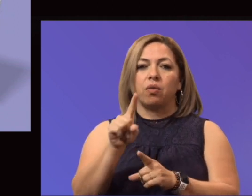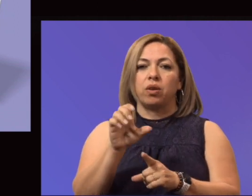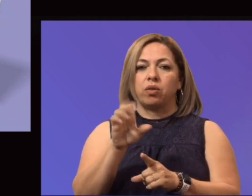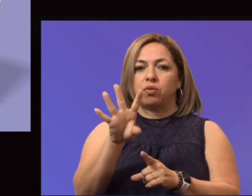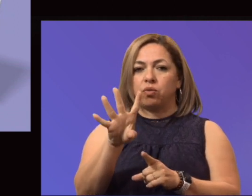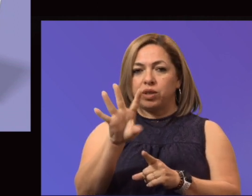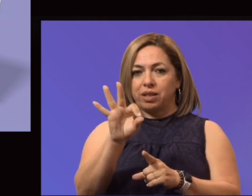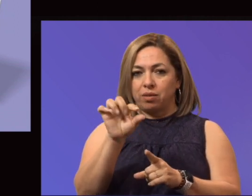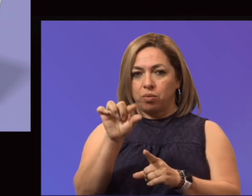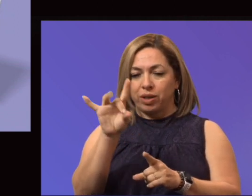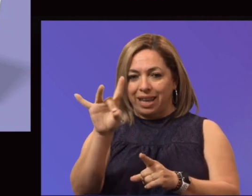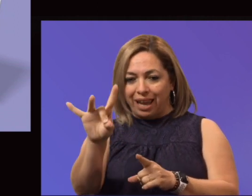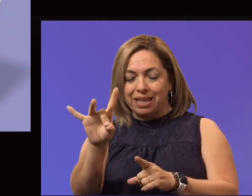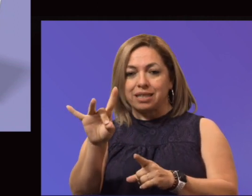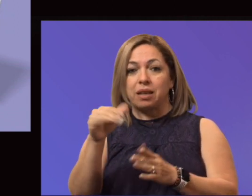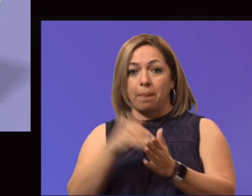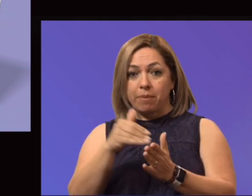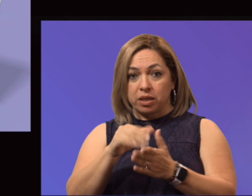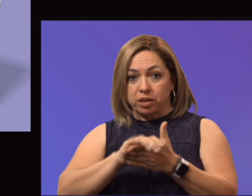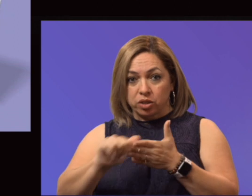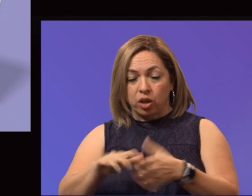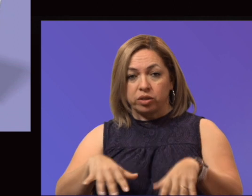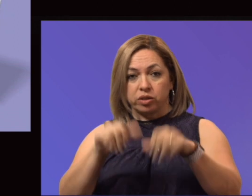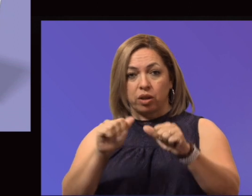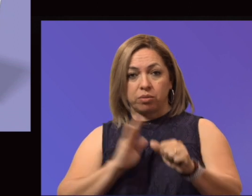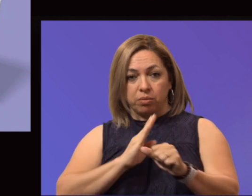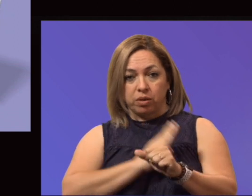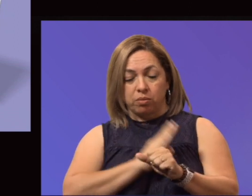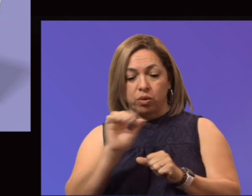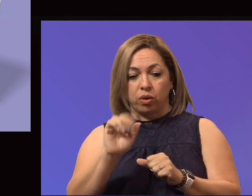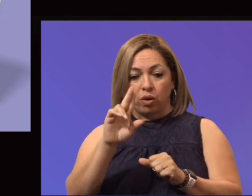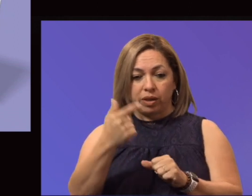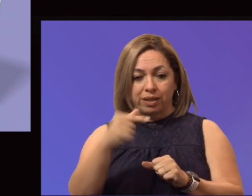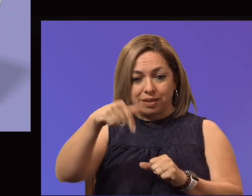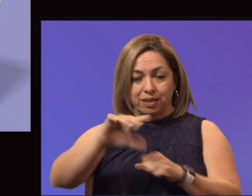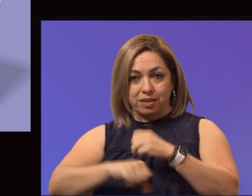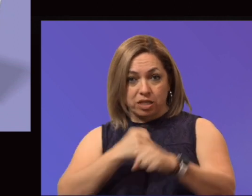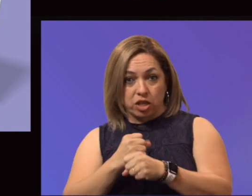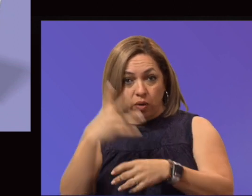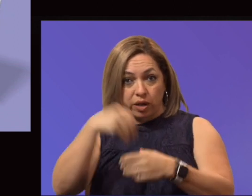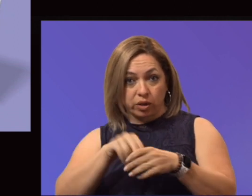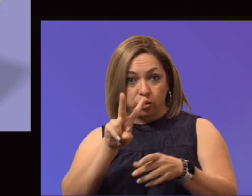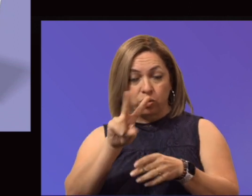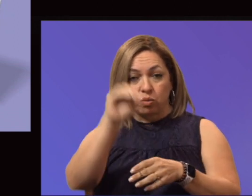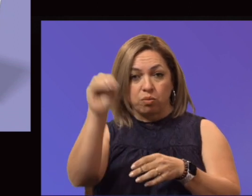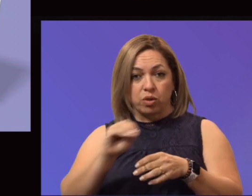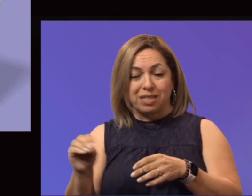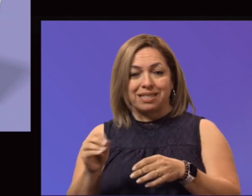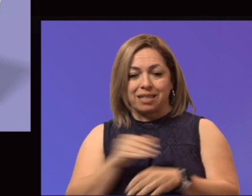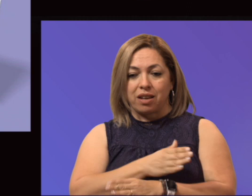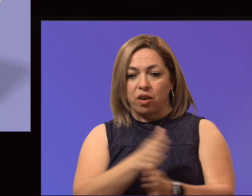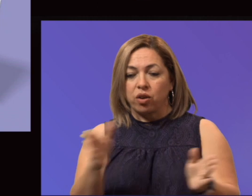was adopted by the board in August of this year. It includes a 2% across-the-board salary